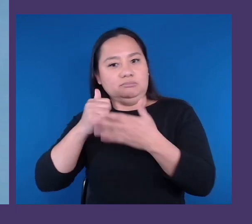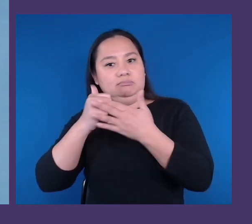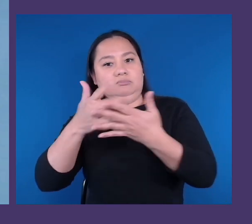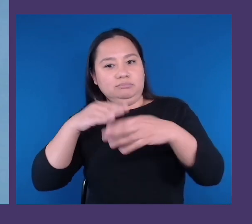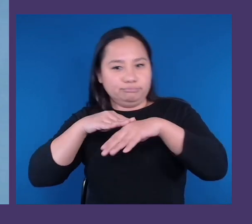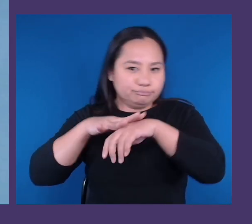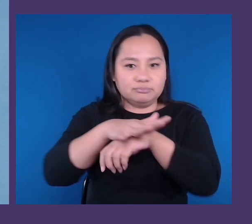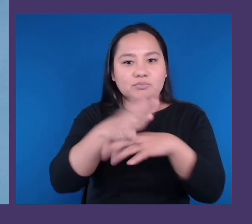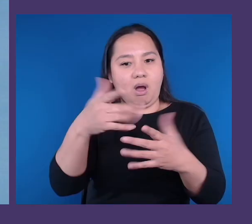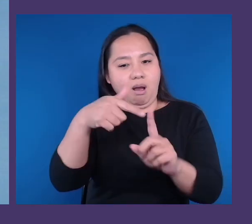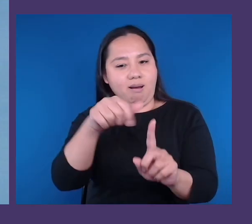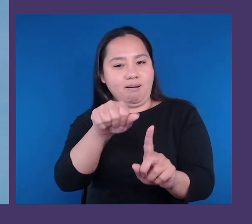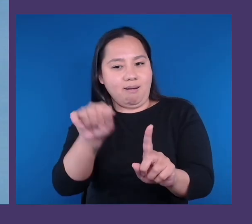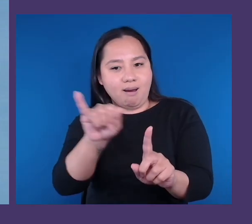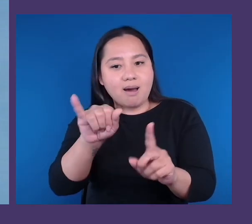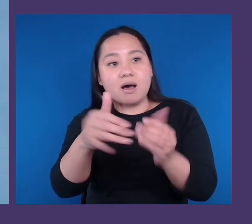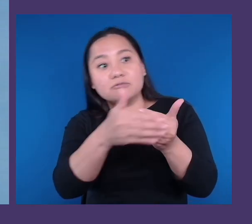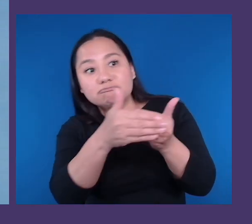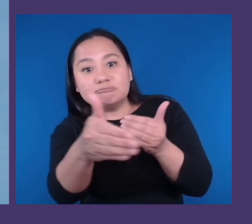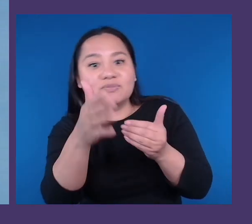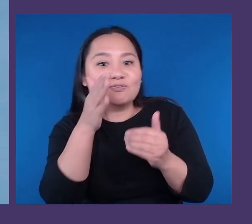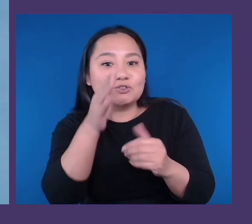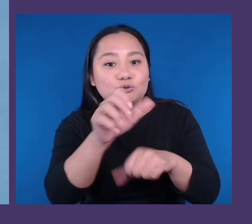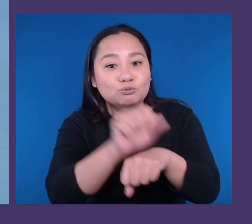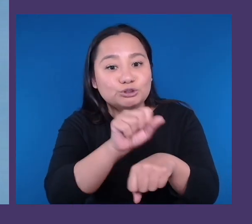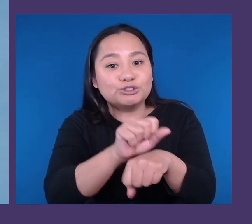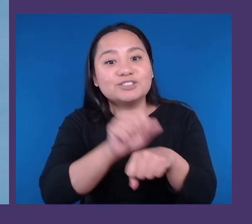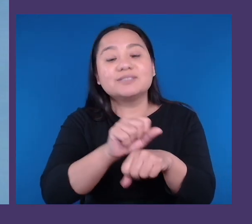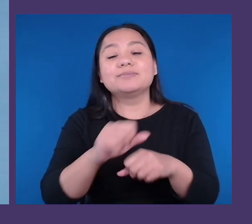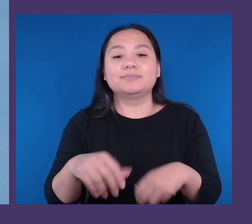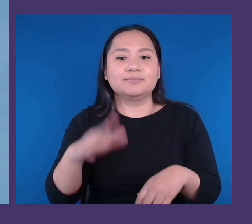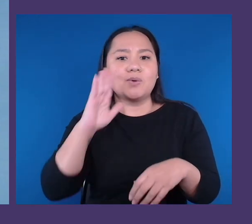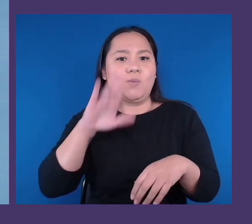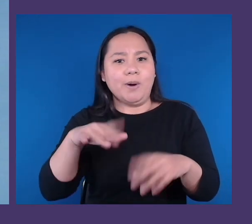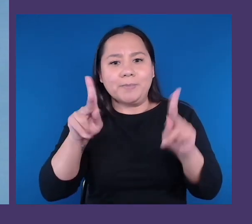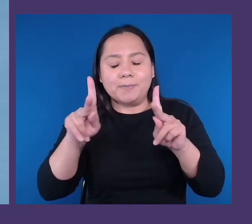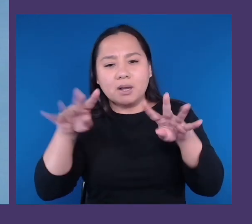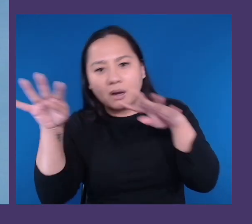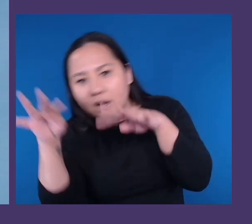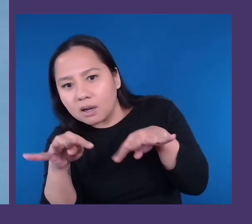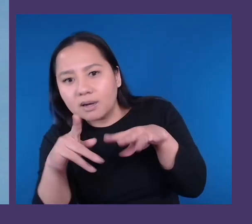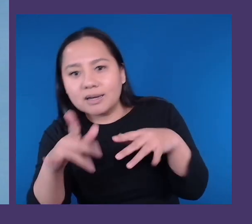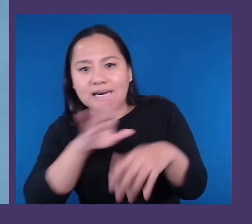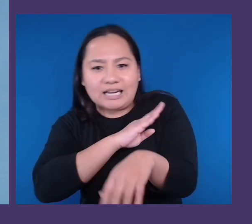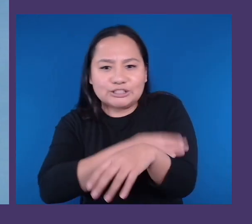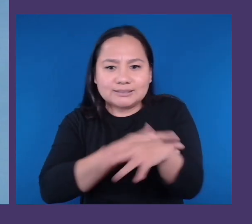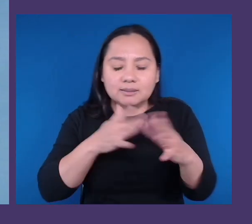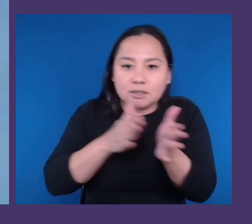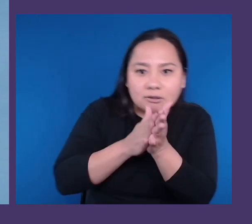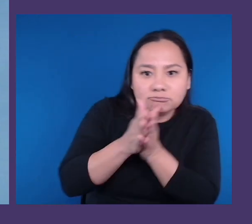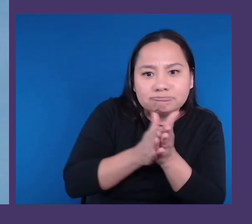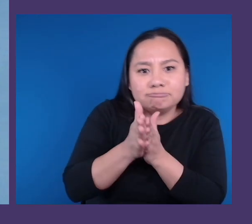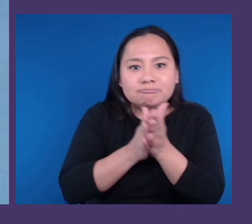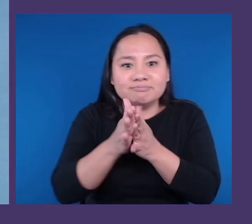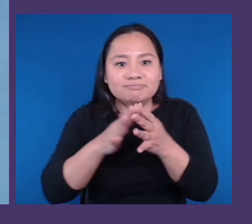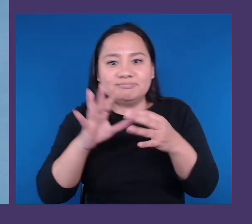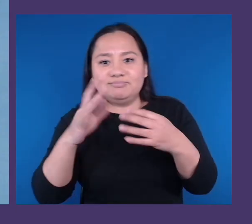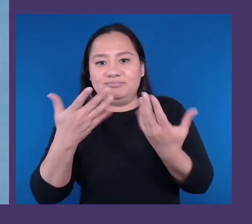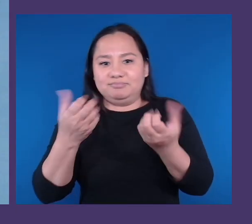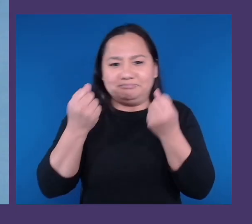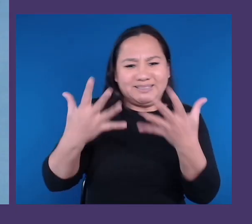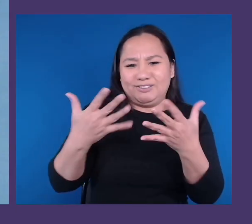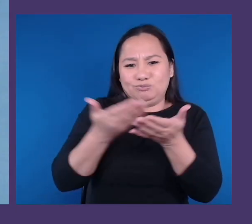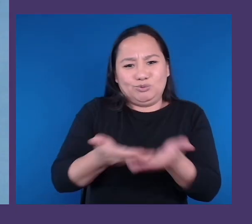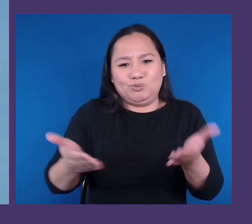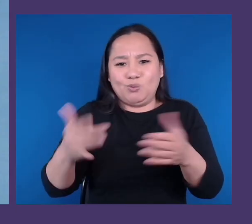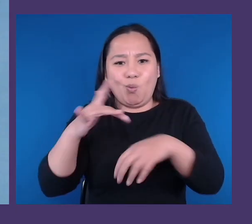work. There's all this attention and energy and enthusiasm and so many resources going towards the potential of AI right now. But we